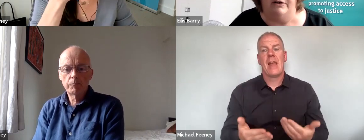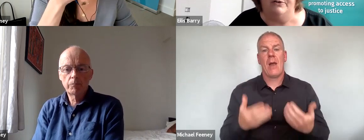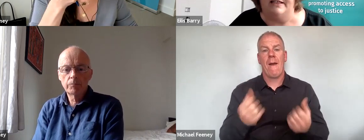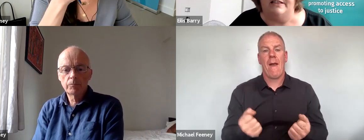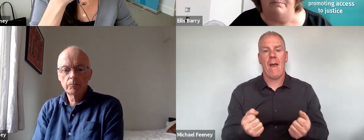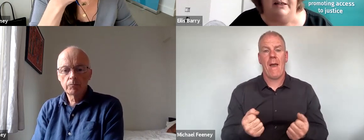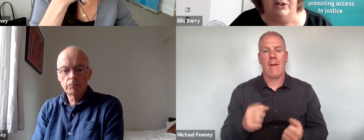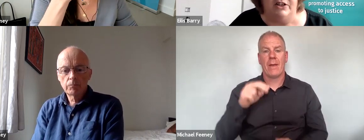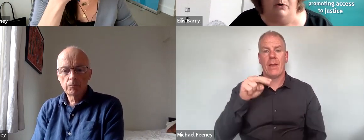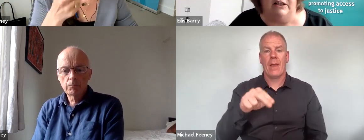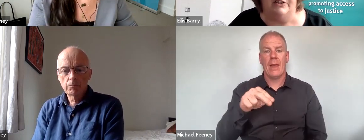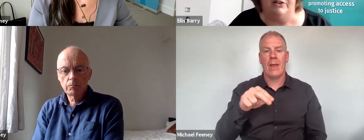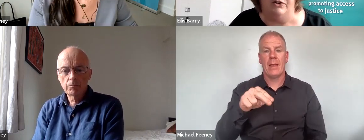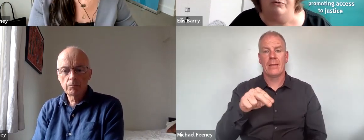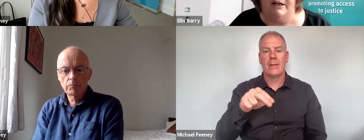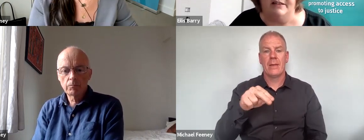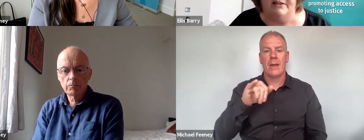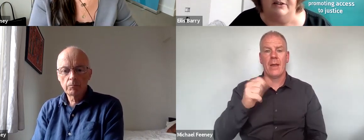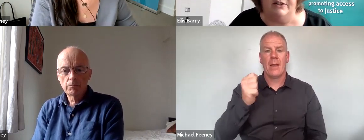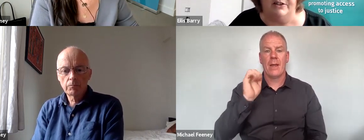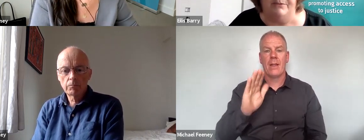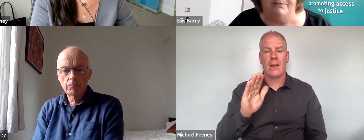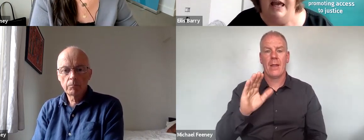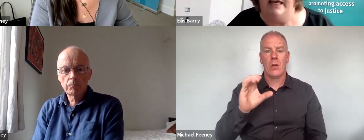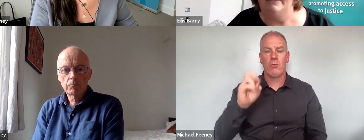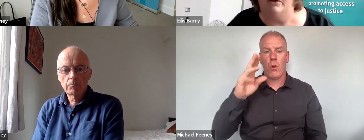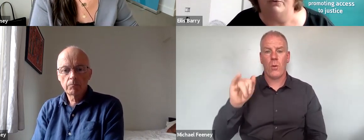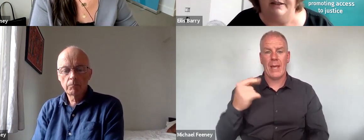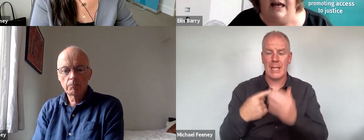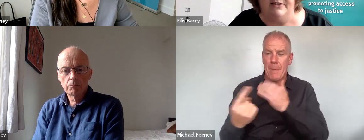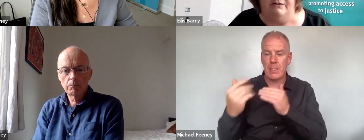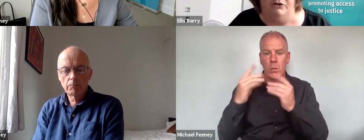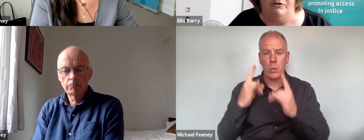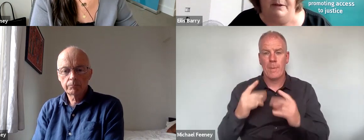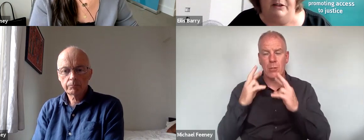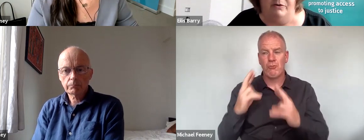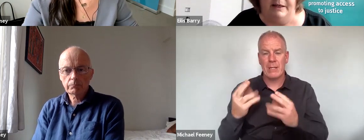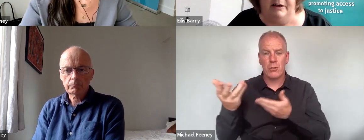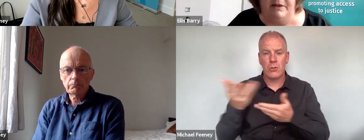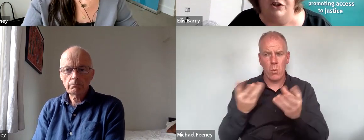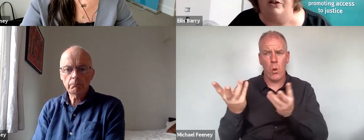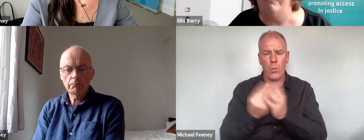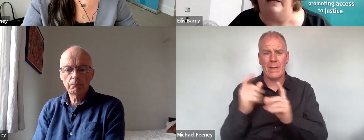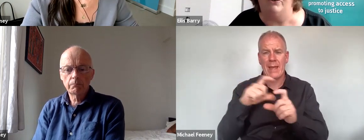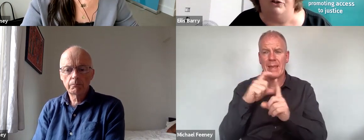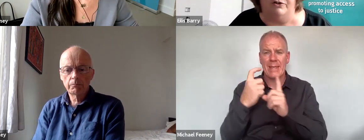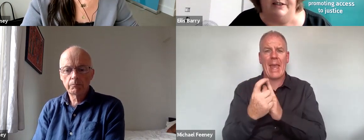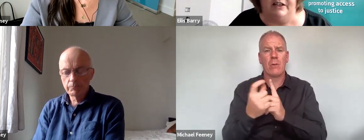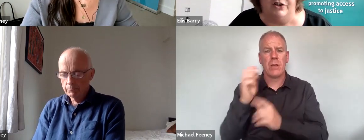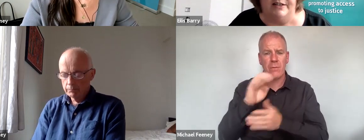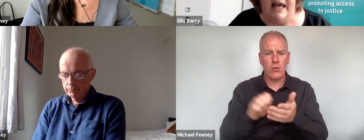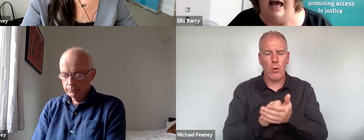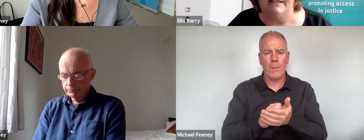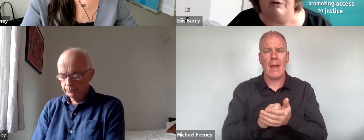Neil Crowley, who's an independent equality and human rights consultant. He's worked with the Council of Europe and the European Commission in a range of